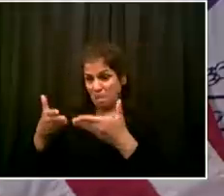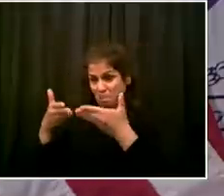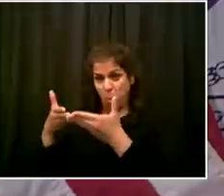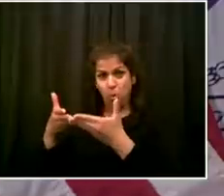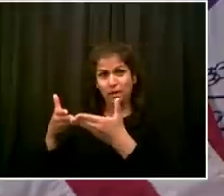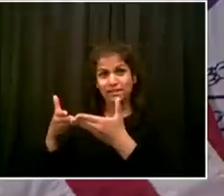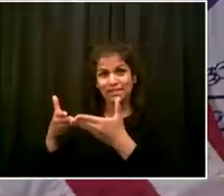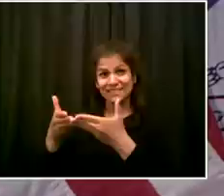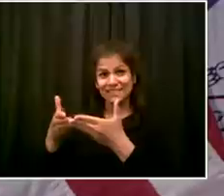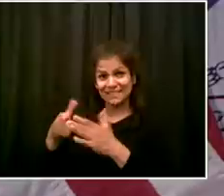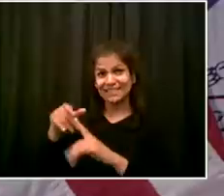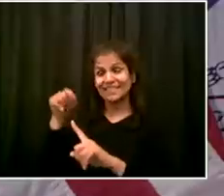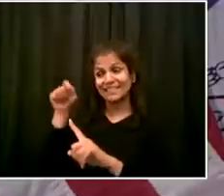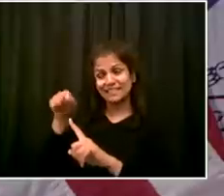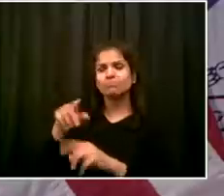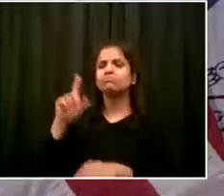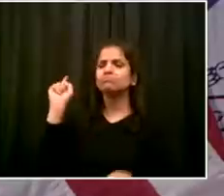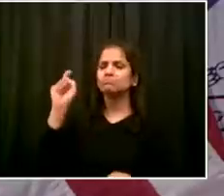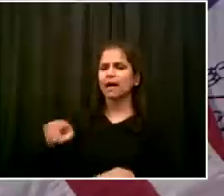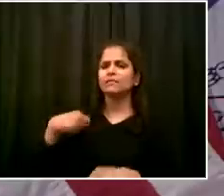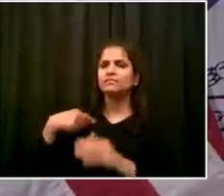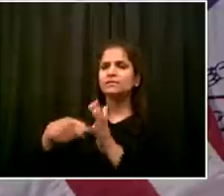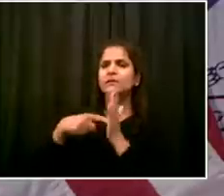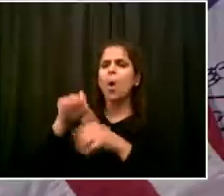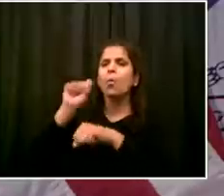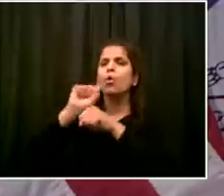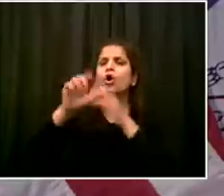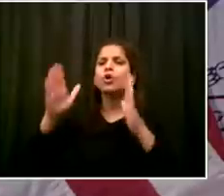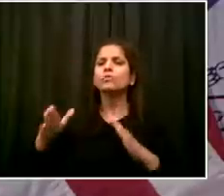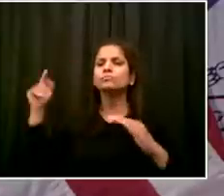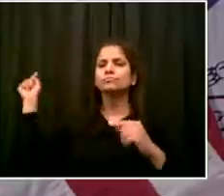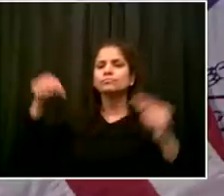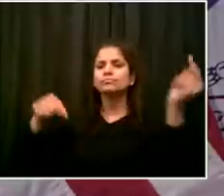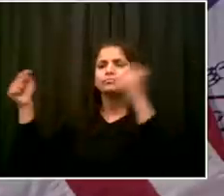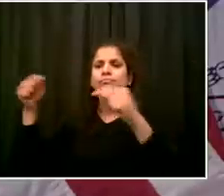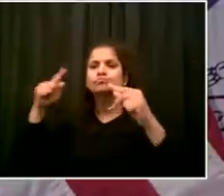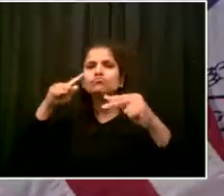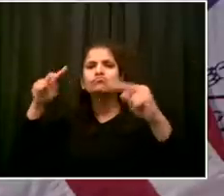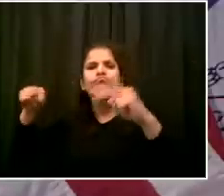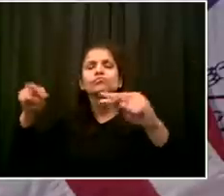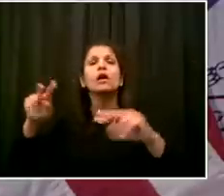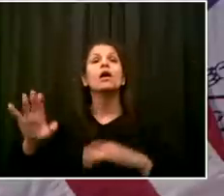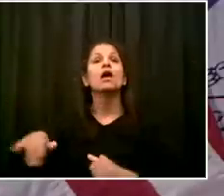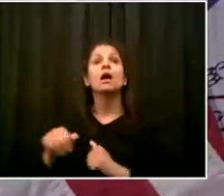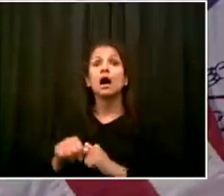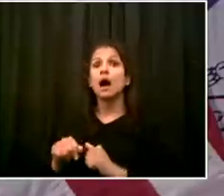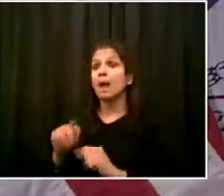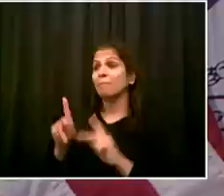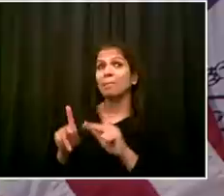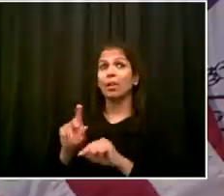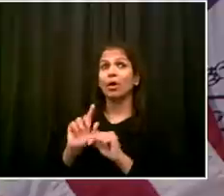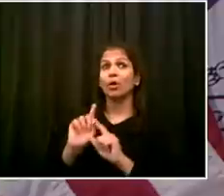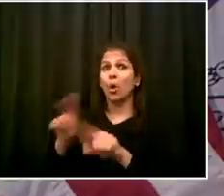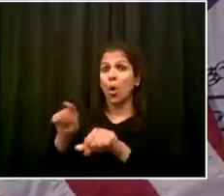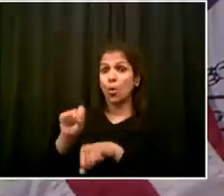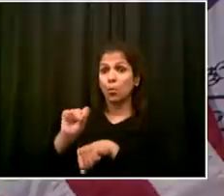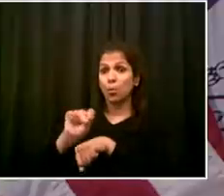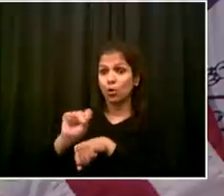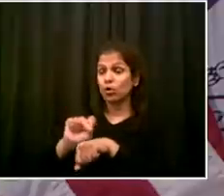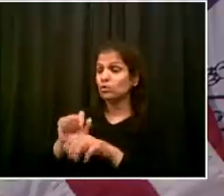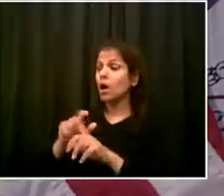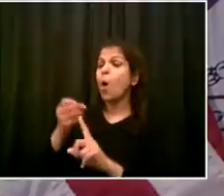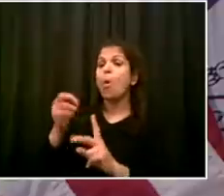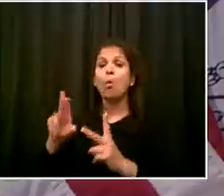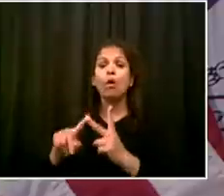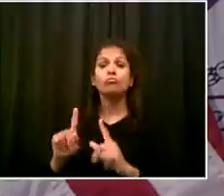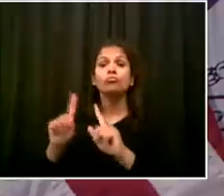today of blood drives. You know, that's something that we want people going out for that. I